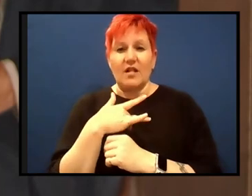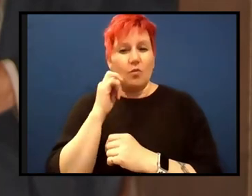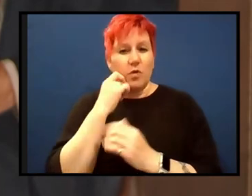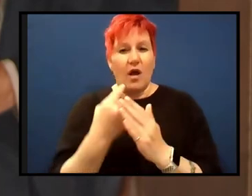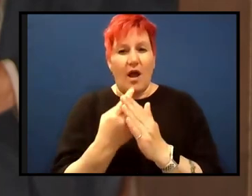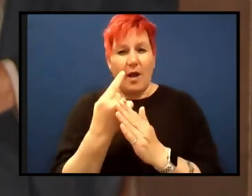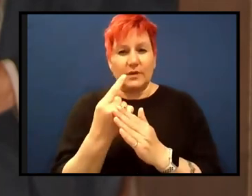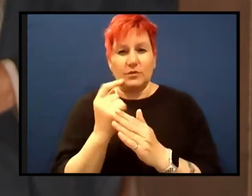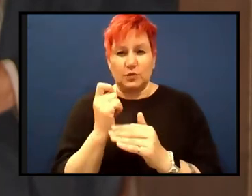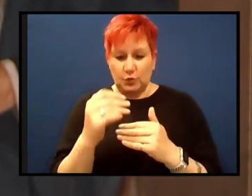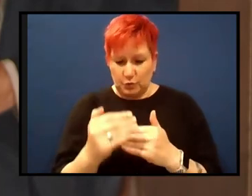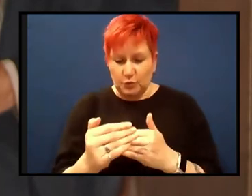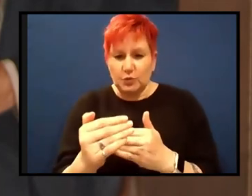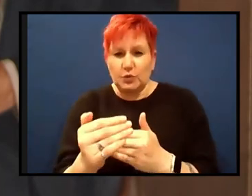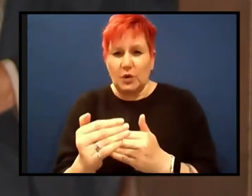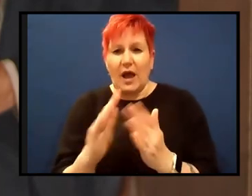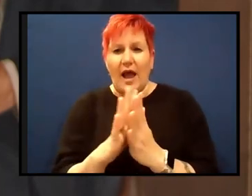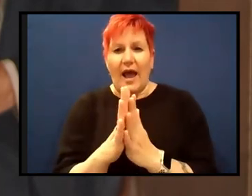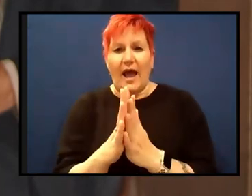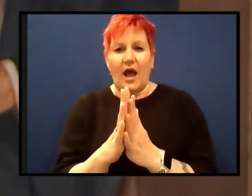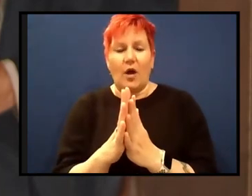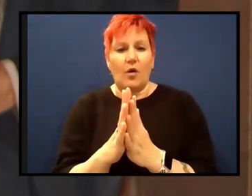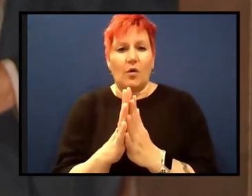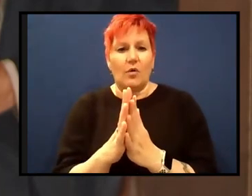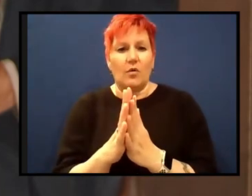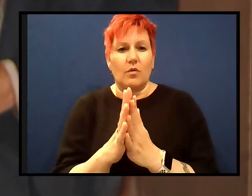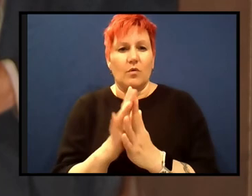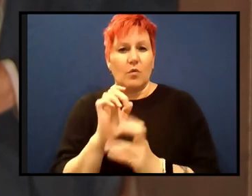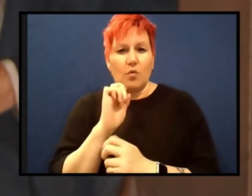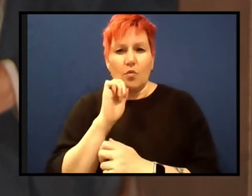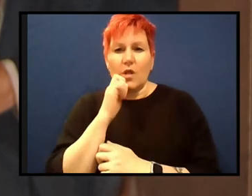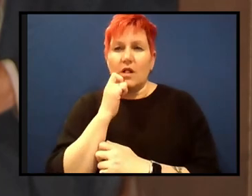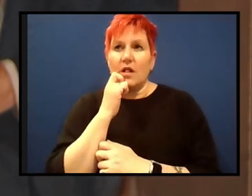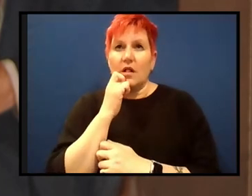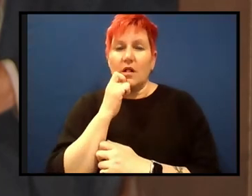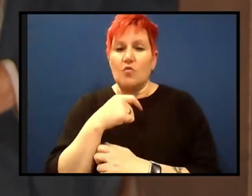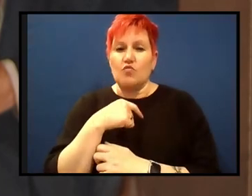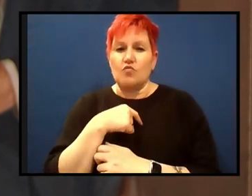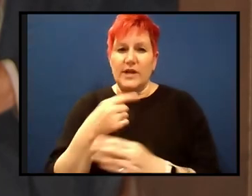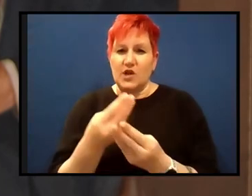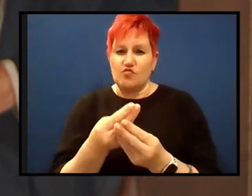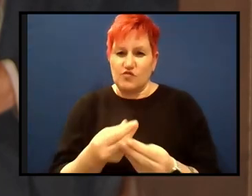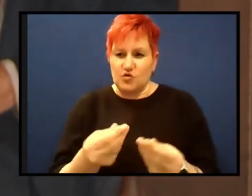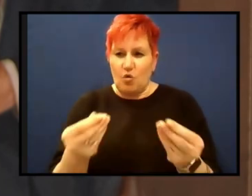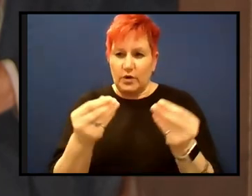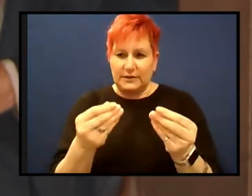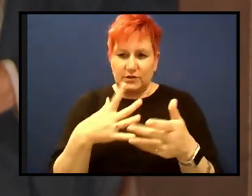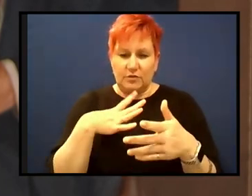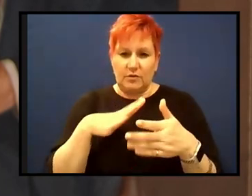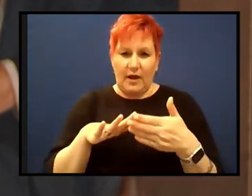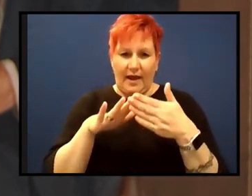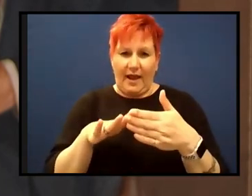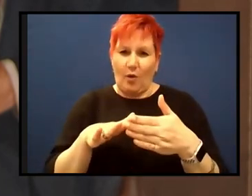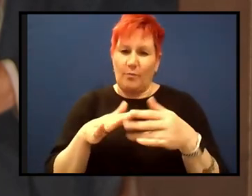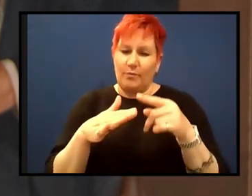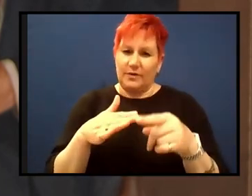short term is how are we going to resource, um, the requirements to mitigate against climate change, right? So there's this thing called critical